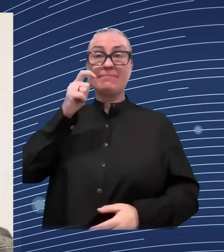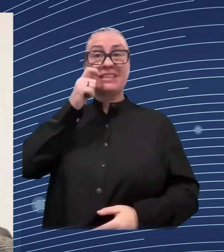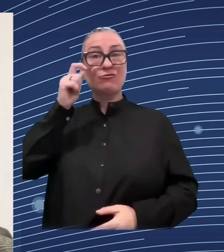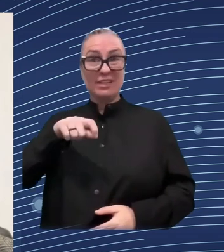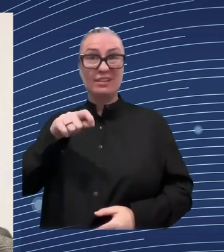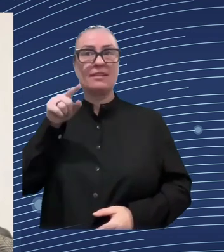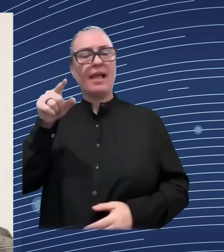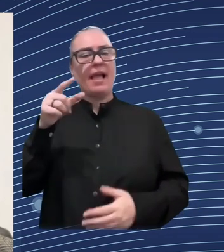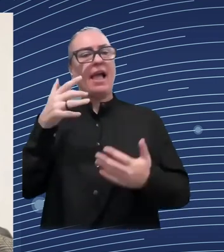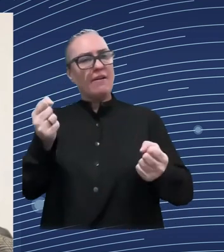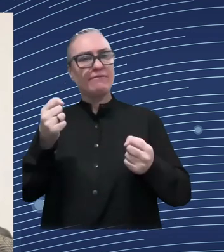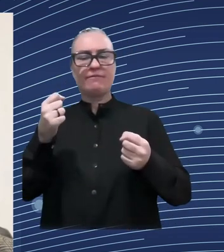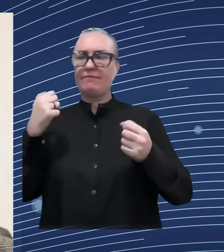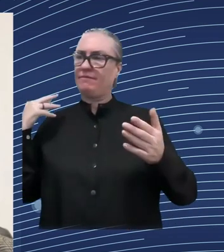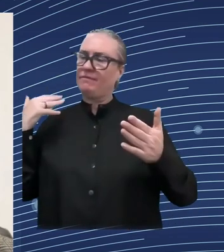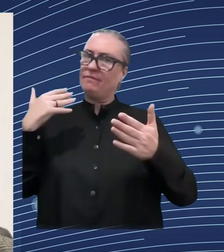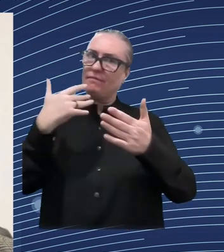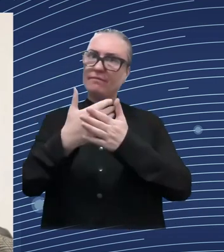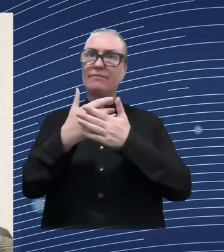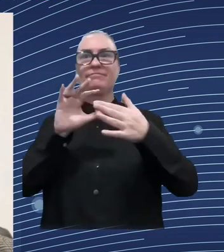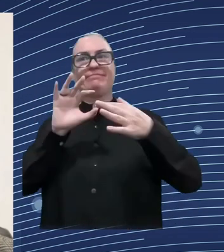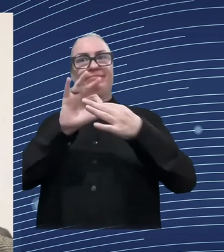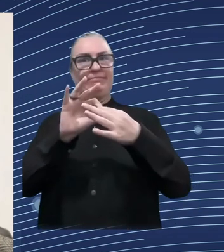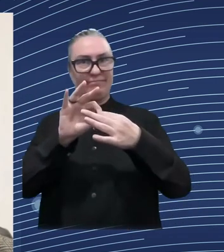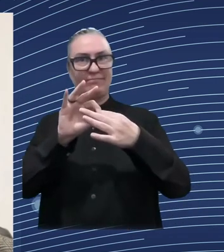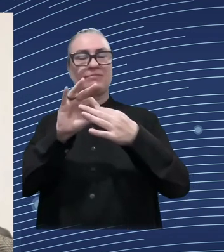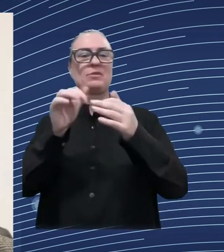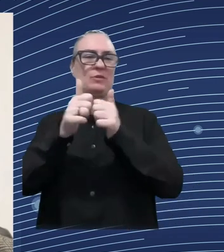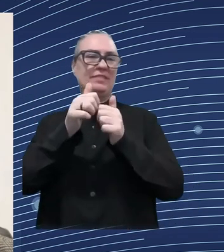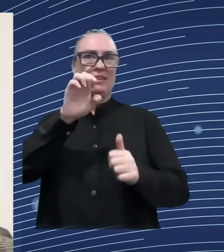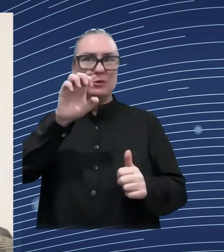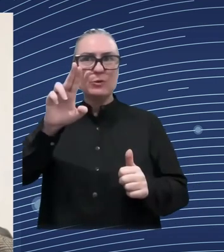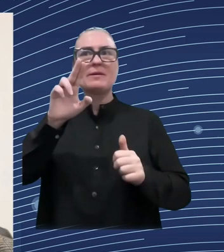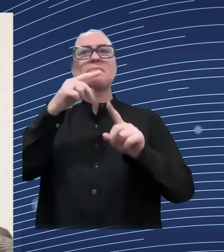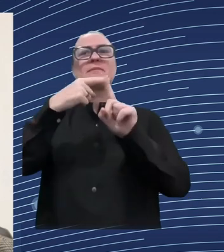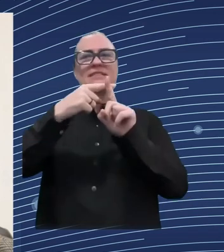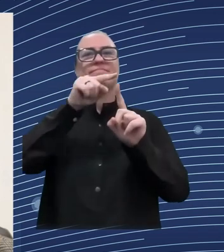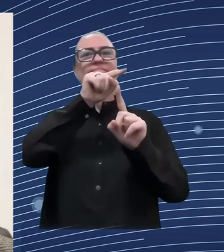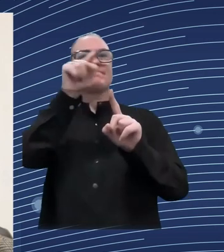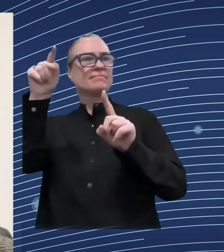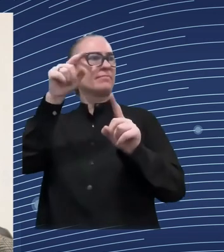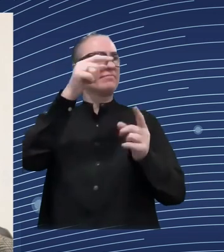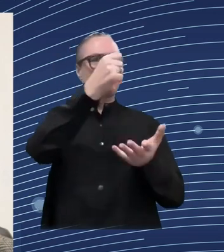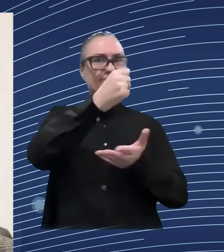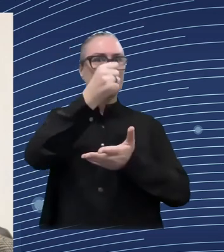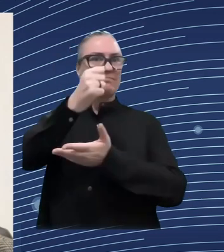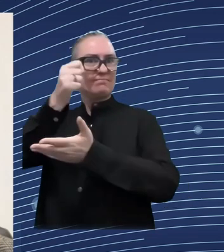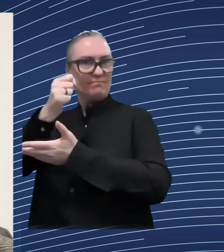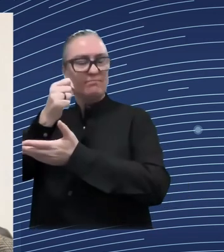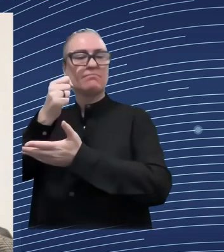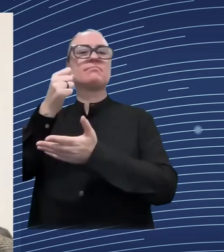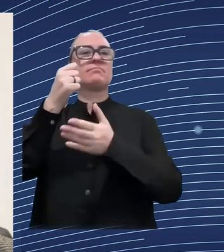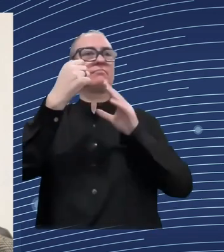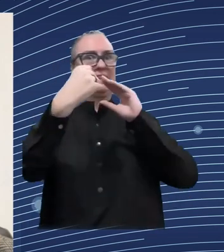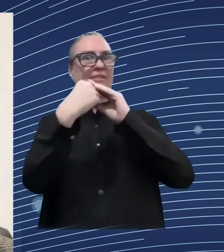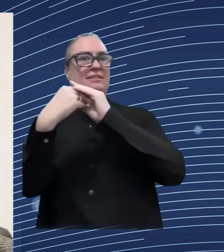for ukraine um actually we've invested over 3 billion euros um since the beginning of the war achieved a target that